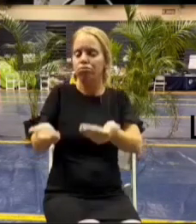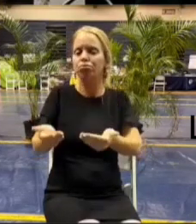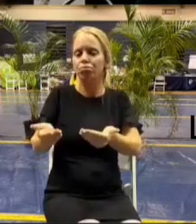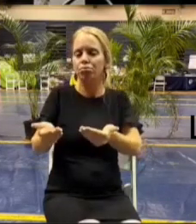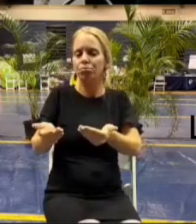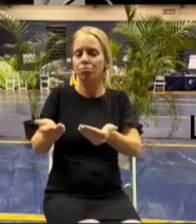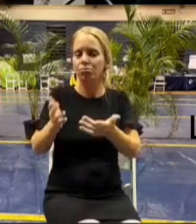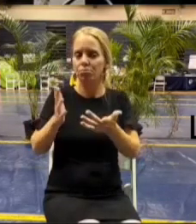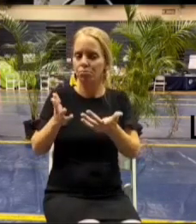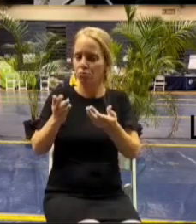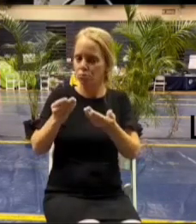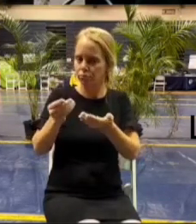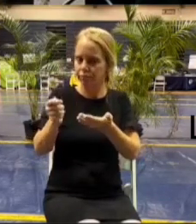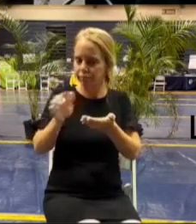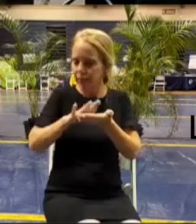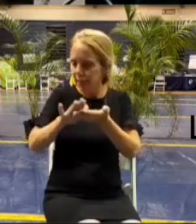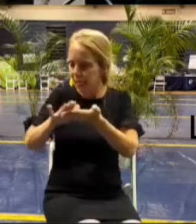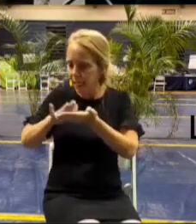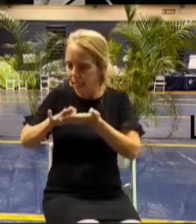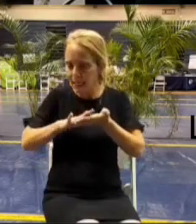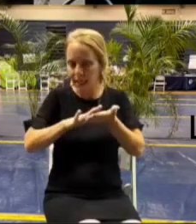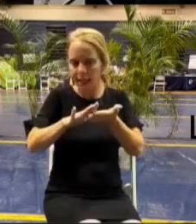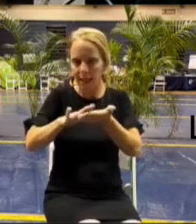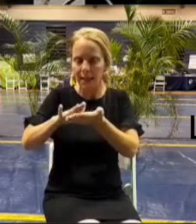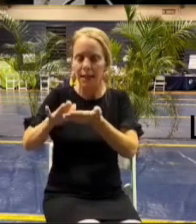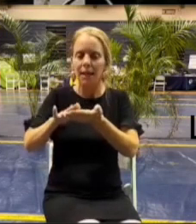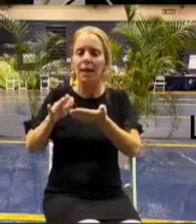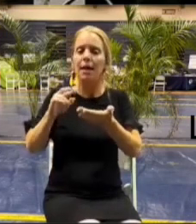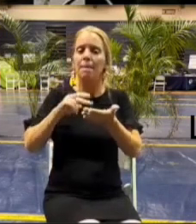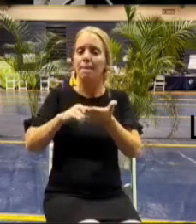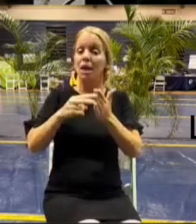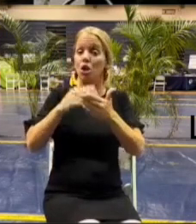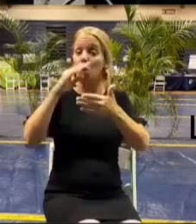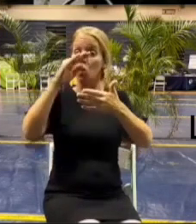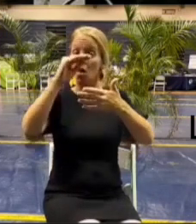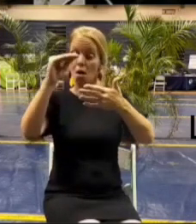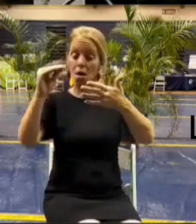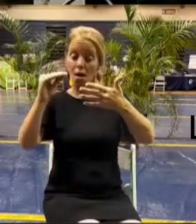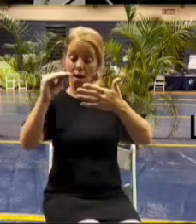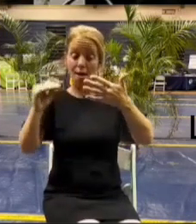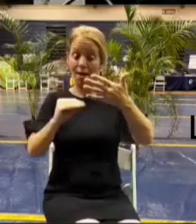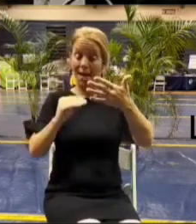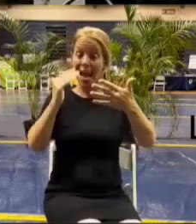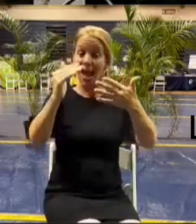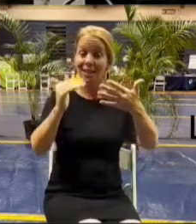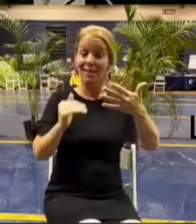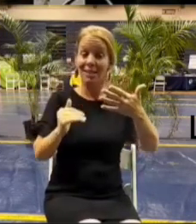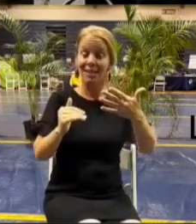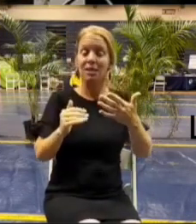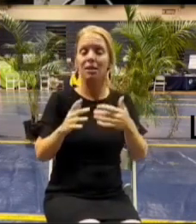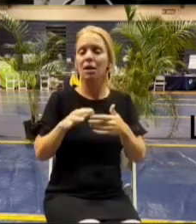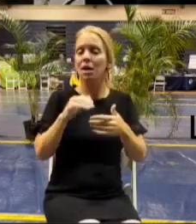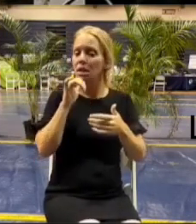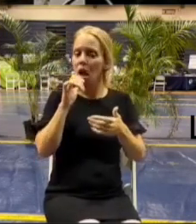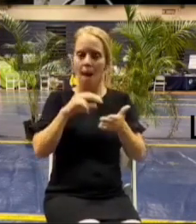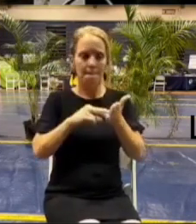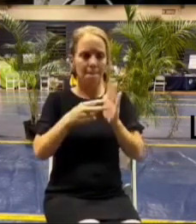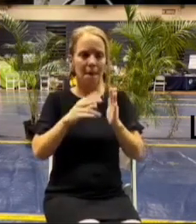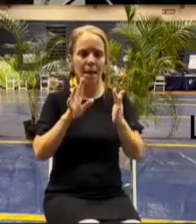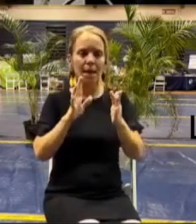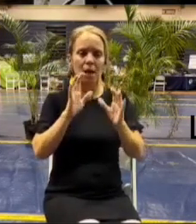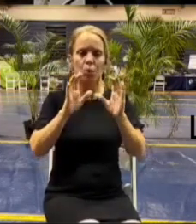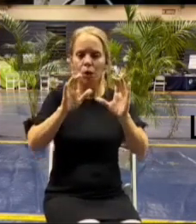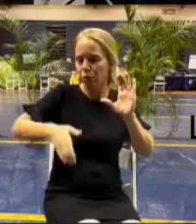hearing from us because every property that enters the runway three days before we come to your home we're going to call you